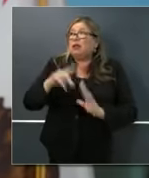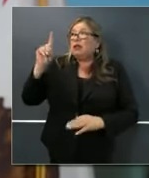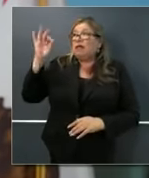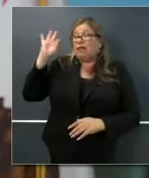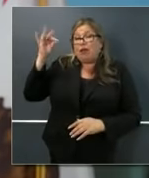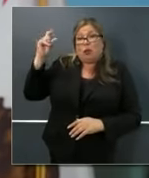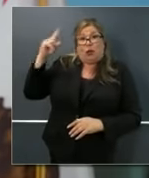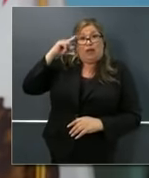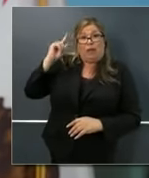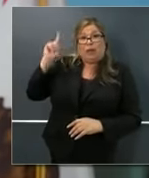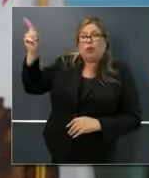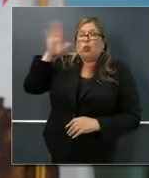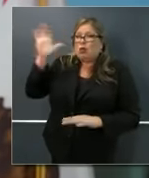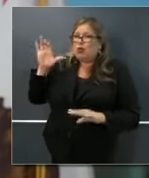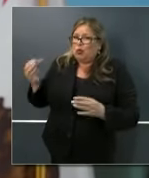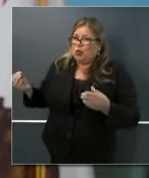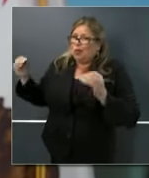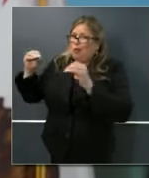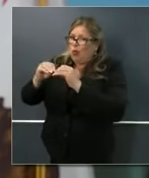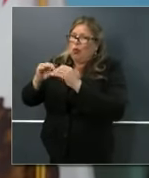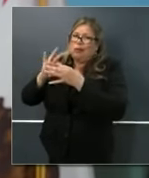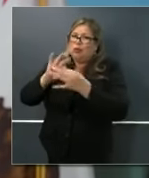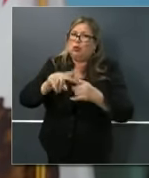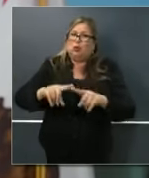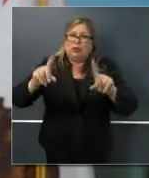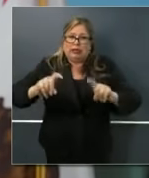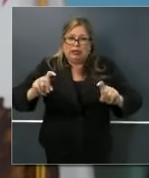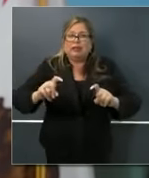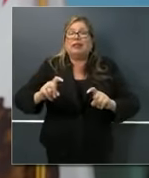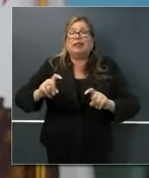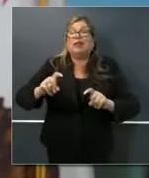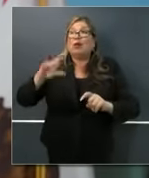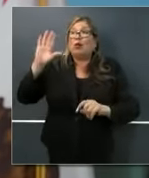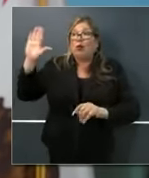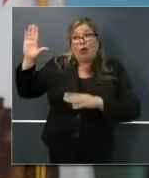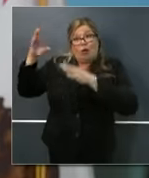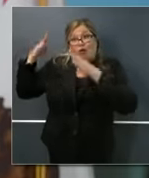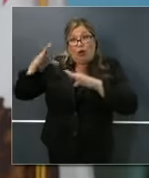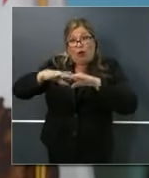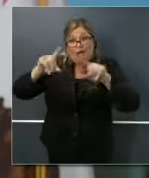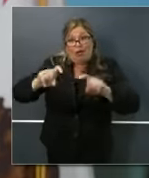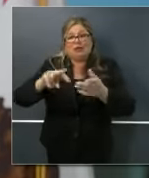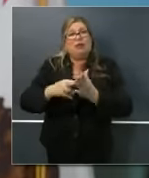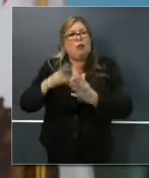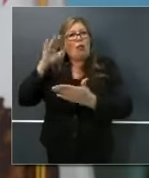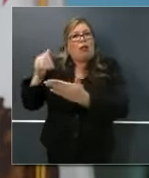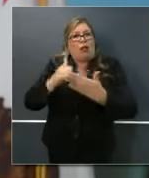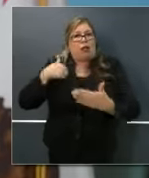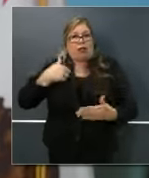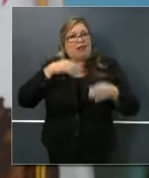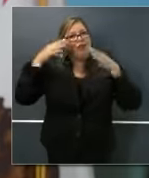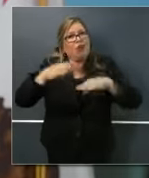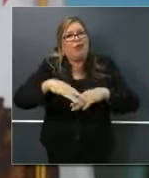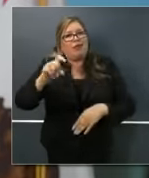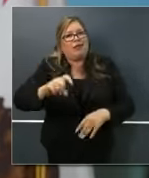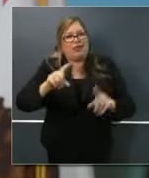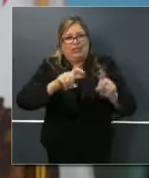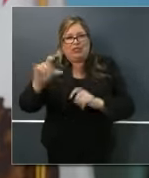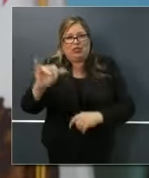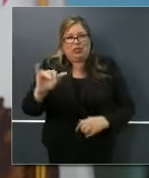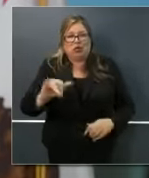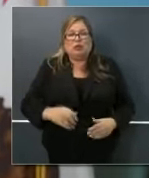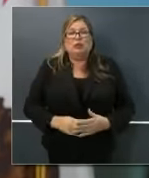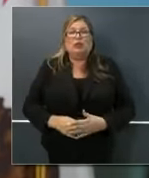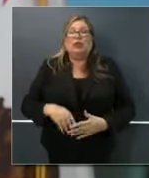much more still in that space, which will only further help our efforts. We are certainly not attaching